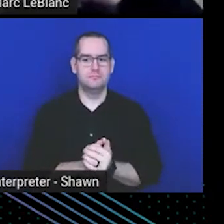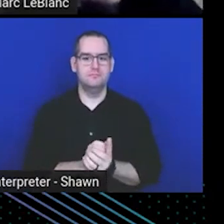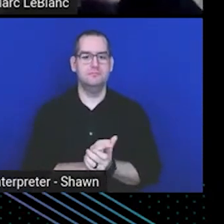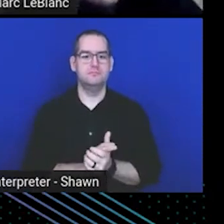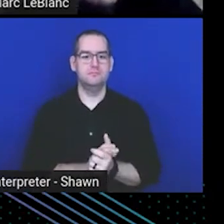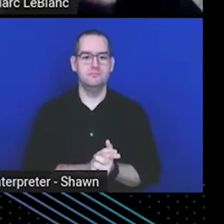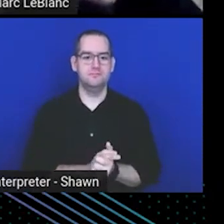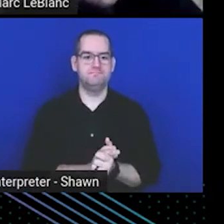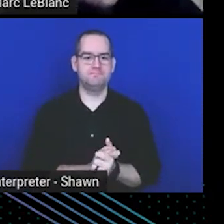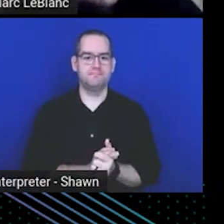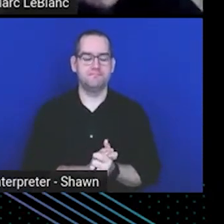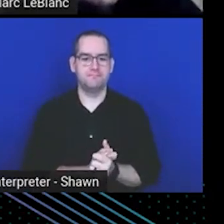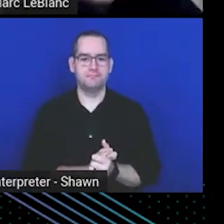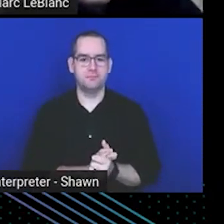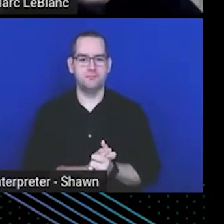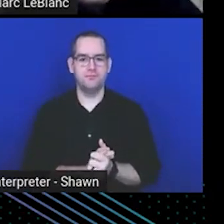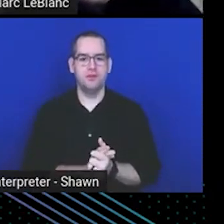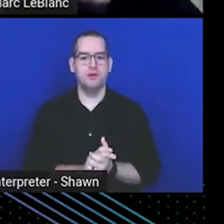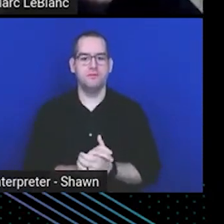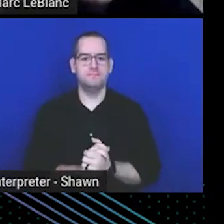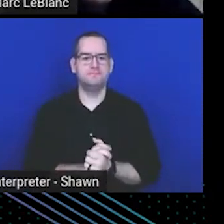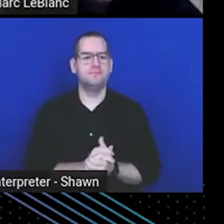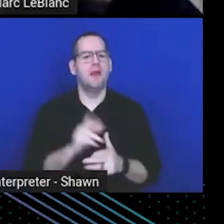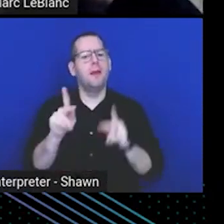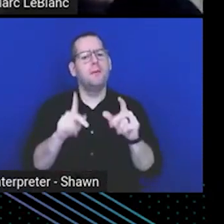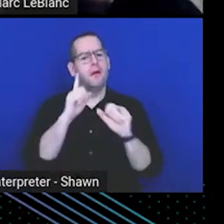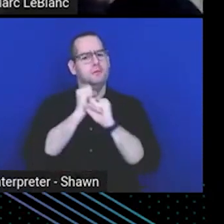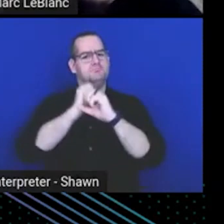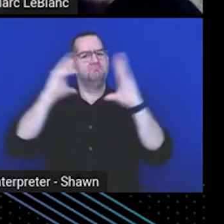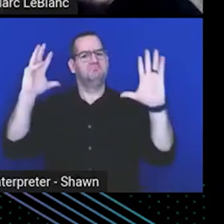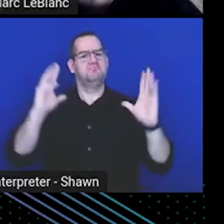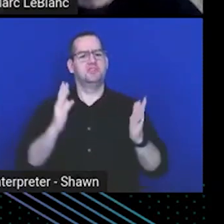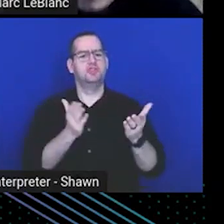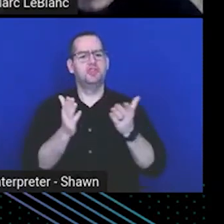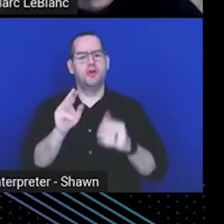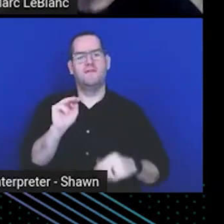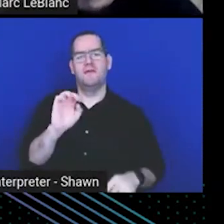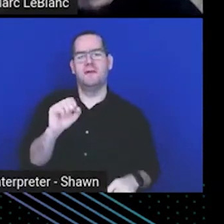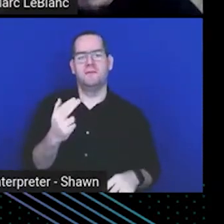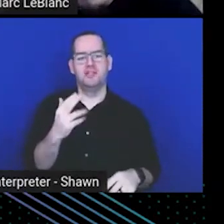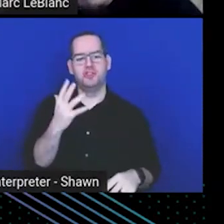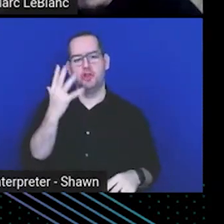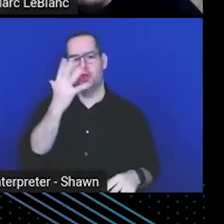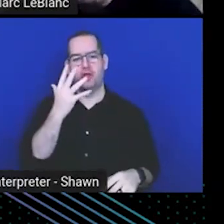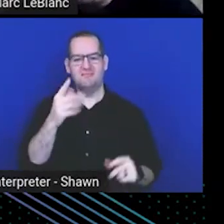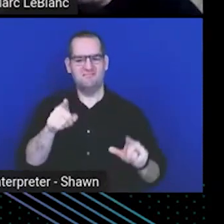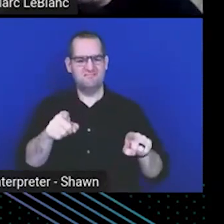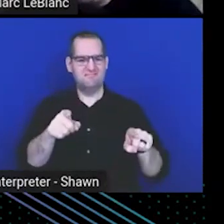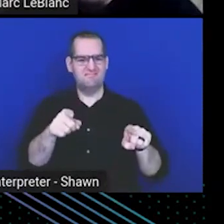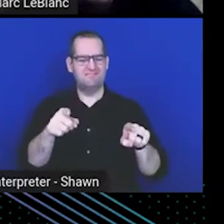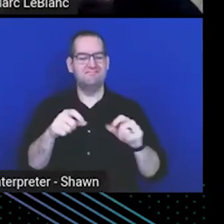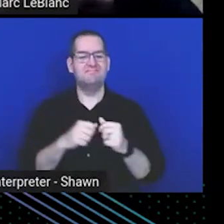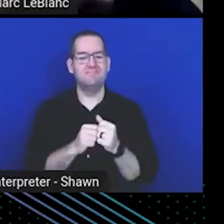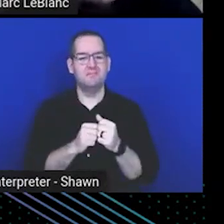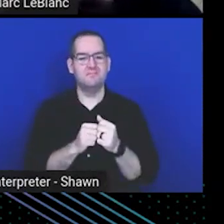This is probably what people think of automatically when they think about service meshes. Because service meshes really started becoming popular with